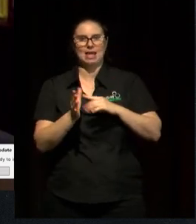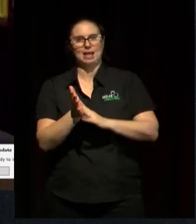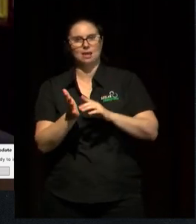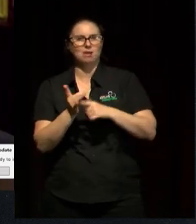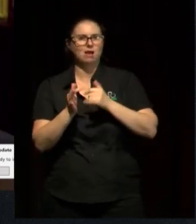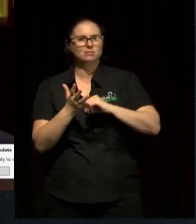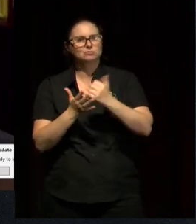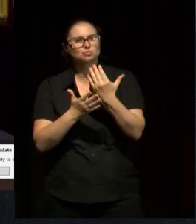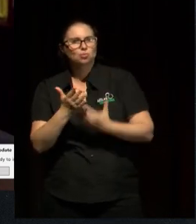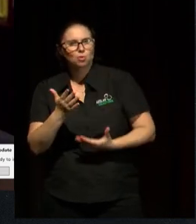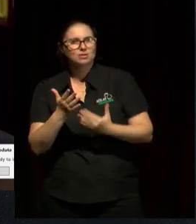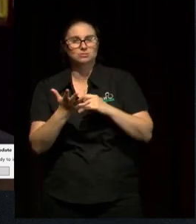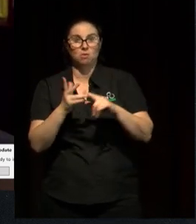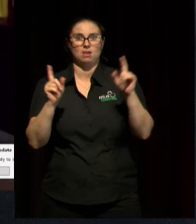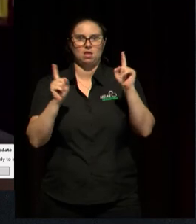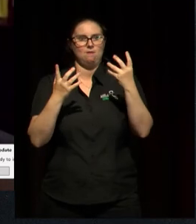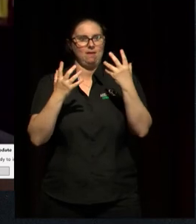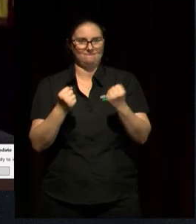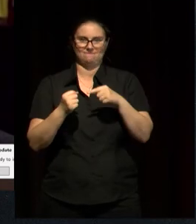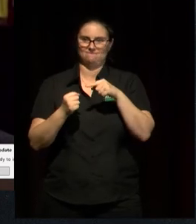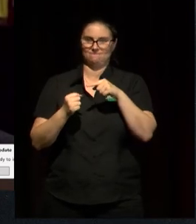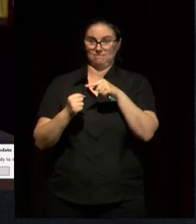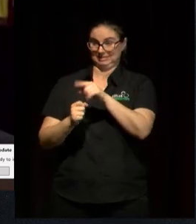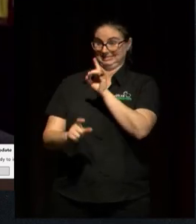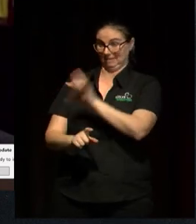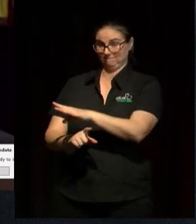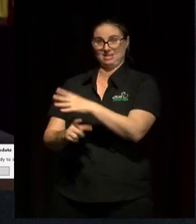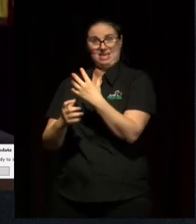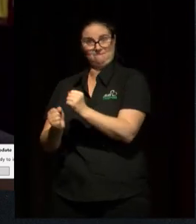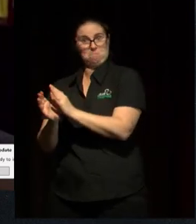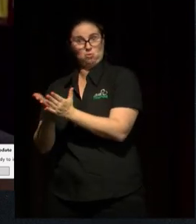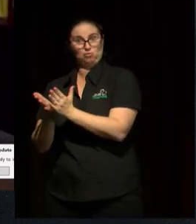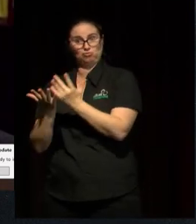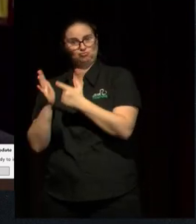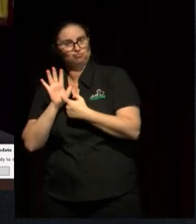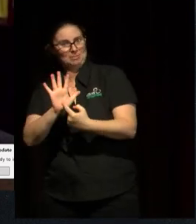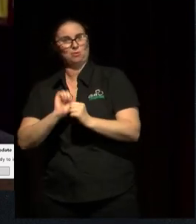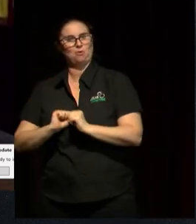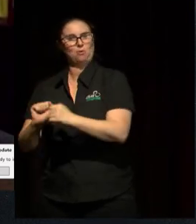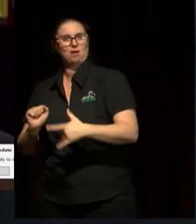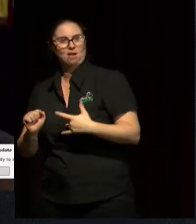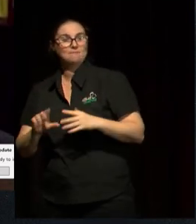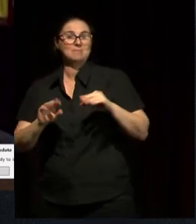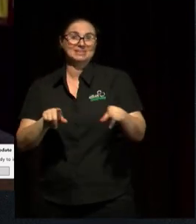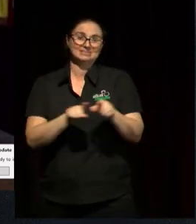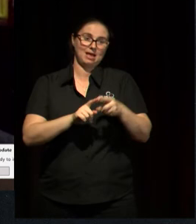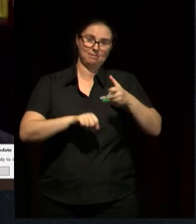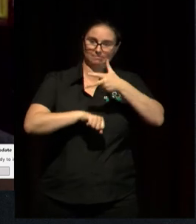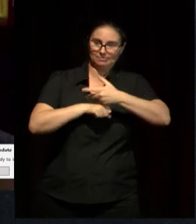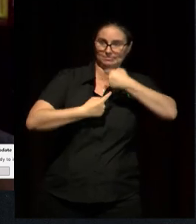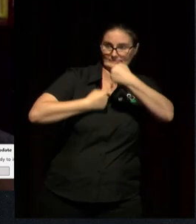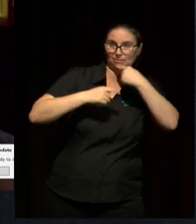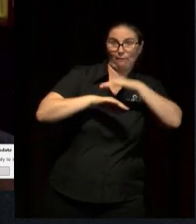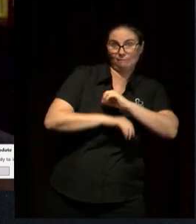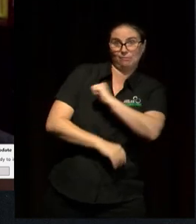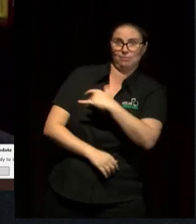for biographical representation and also in representing her own life. I think why people don't like her, if people don't like